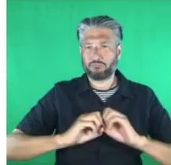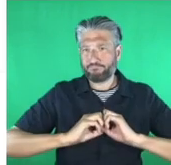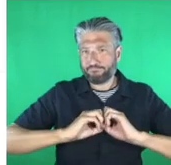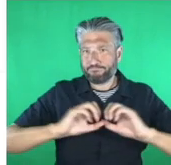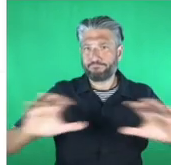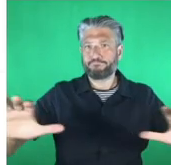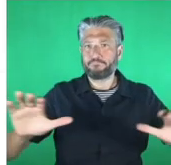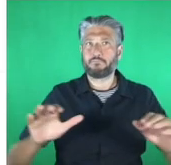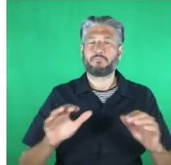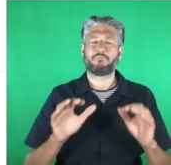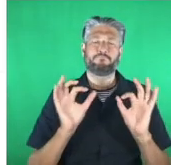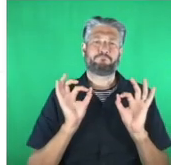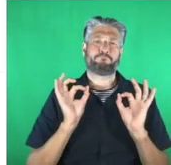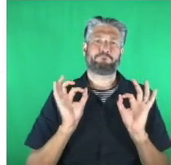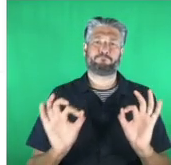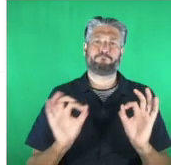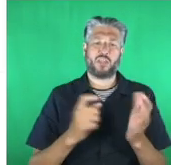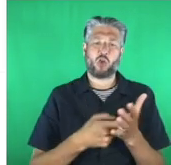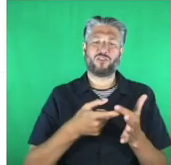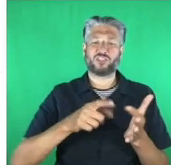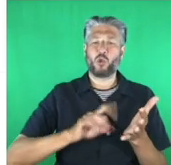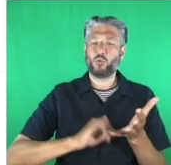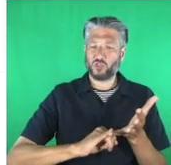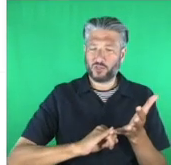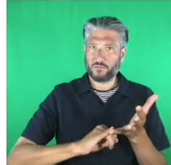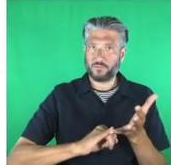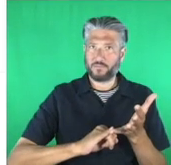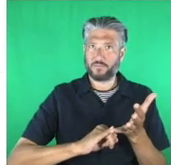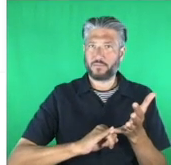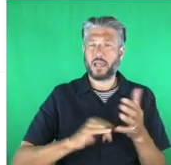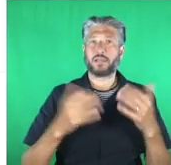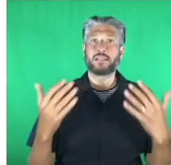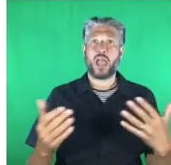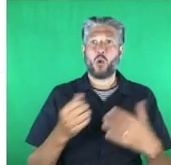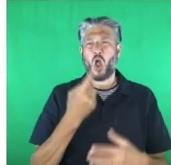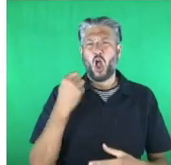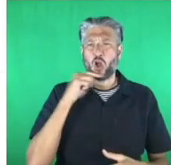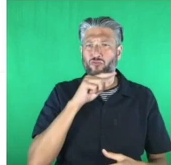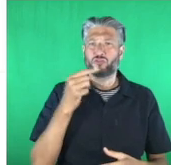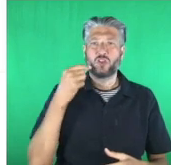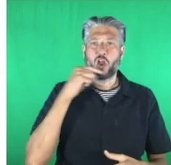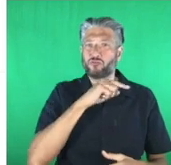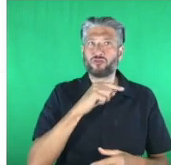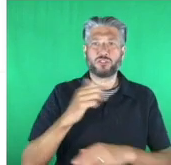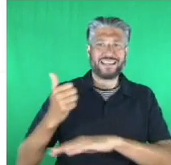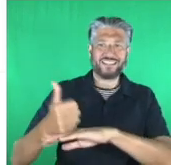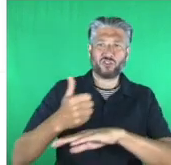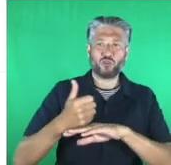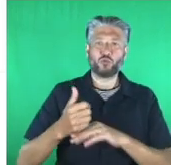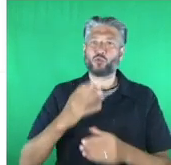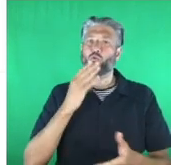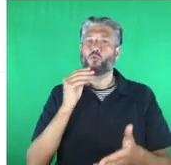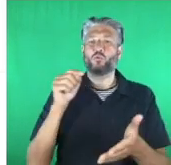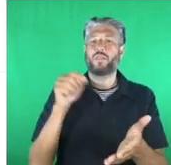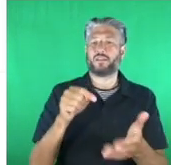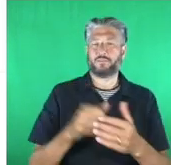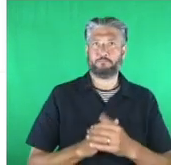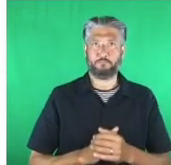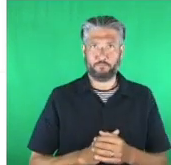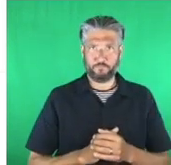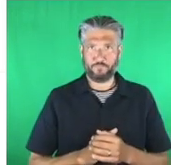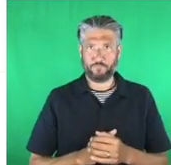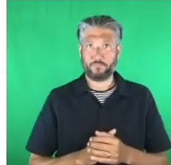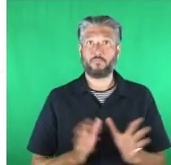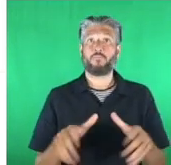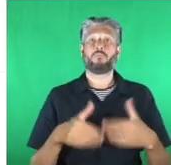already being used by hundreds of institutions in light of the pandemic the cooper gallery created the